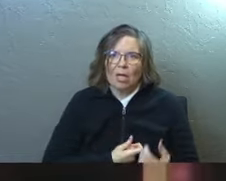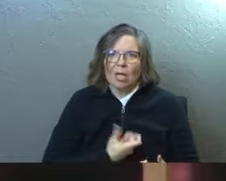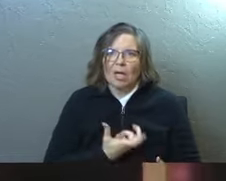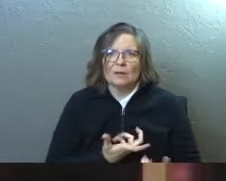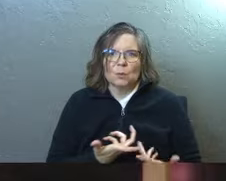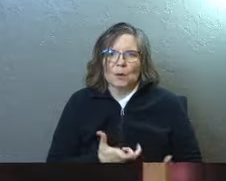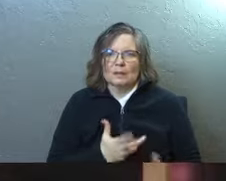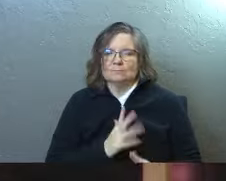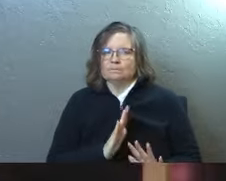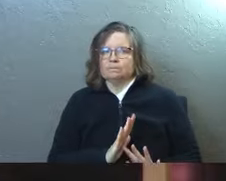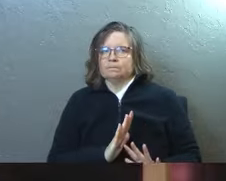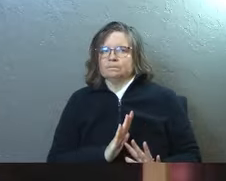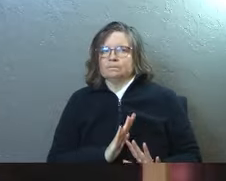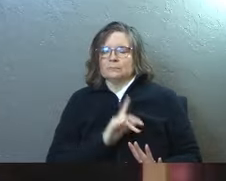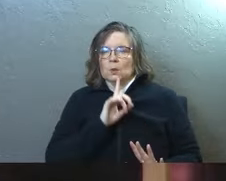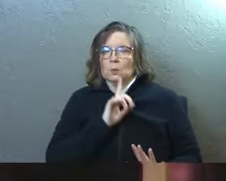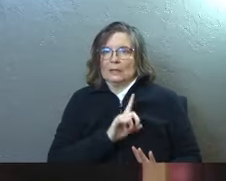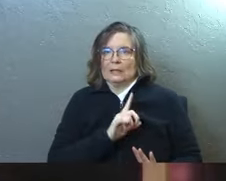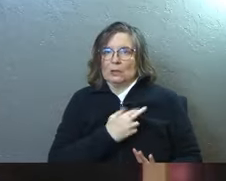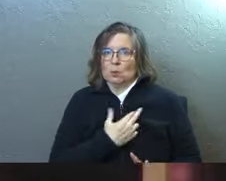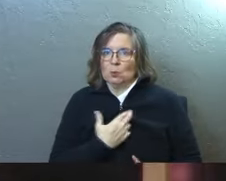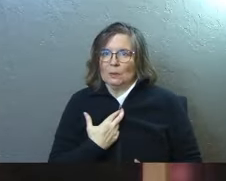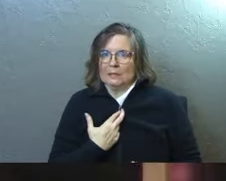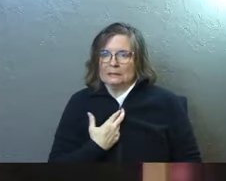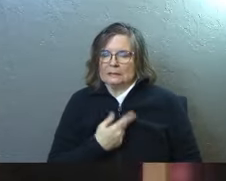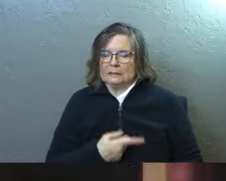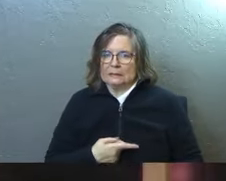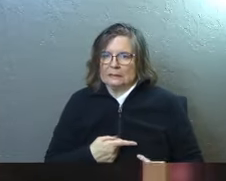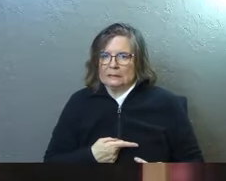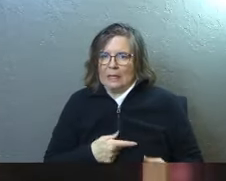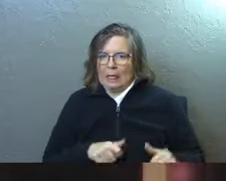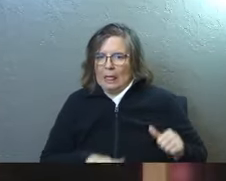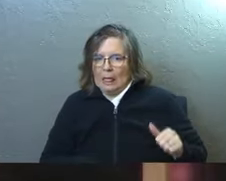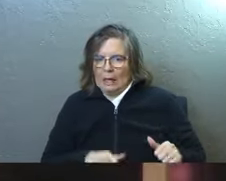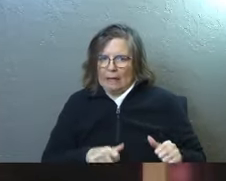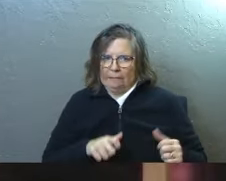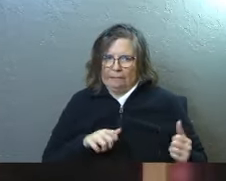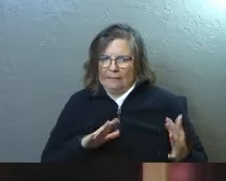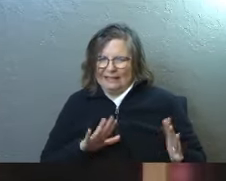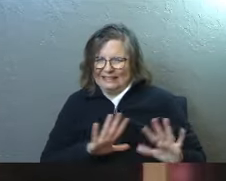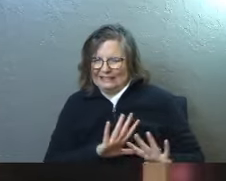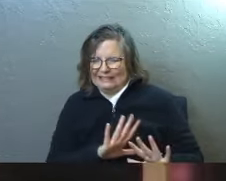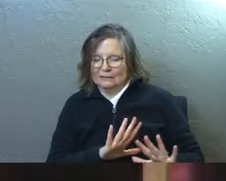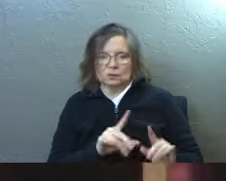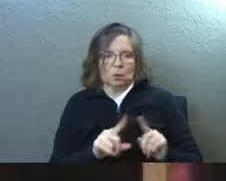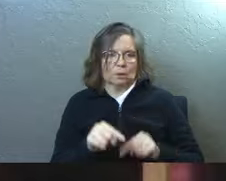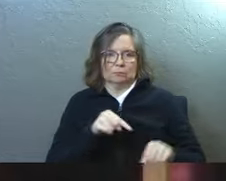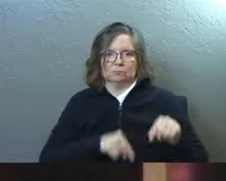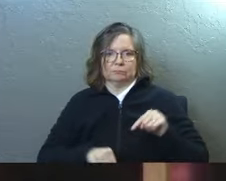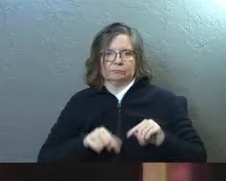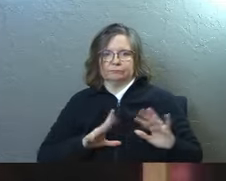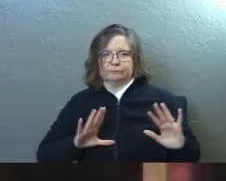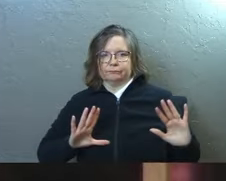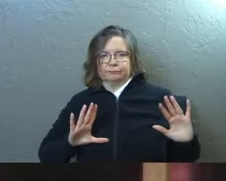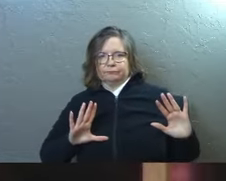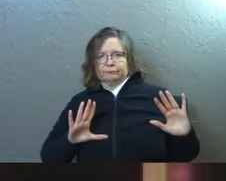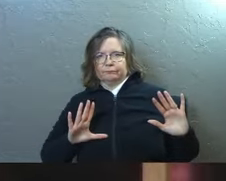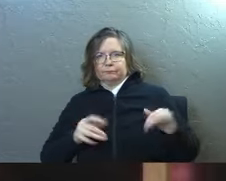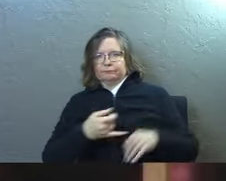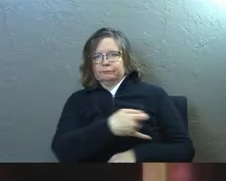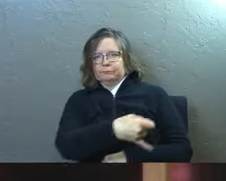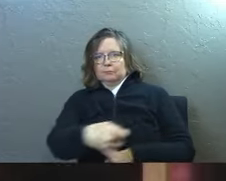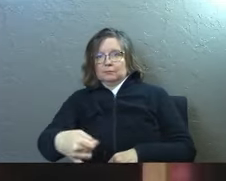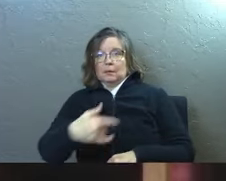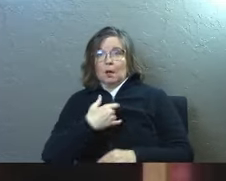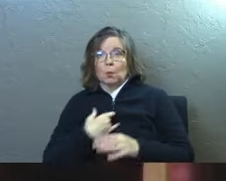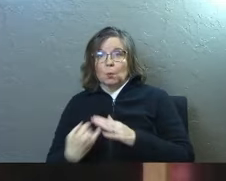feeling. And that's really risky and a struggle. And we're not sure that we want to face that. And so we back off and we isolate. And